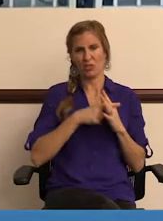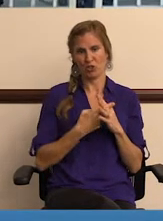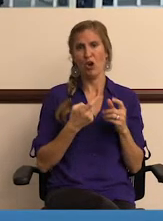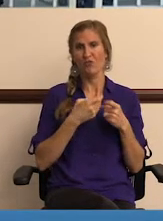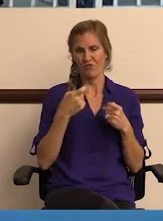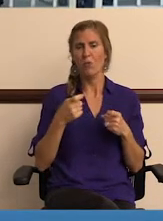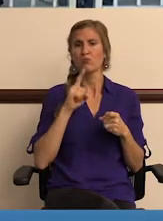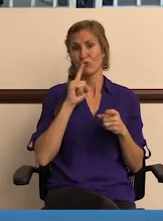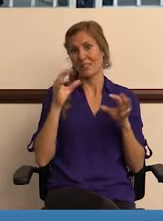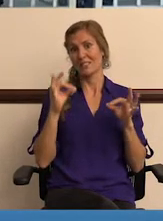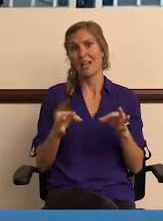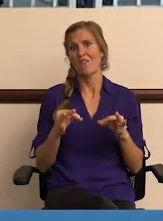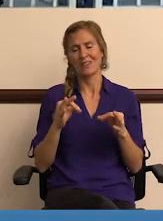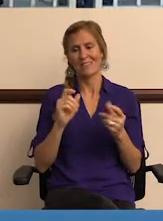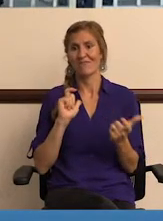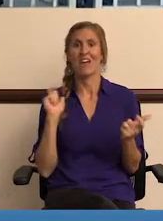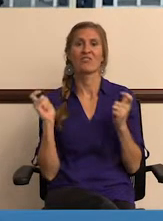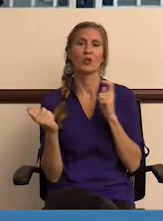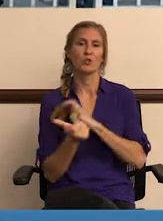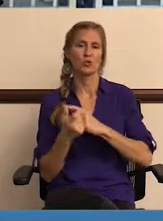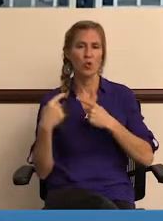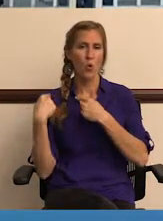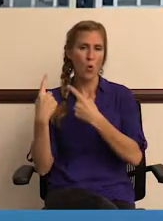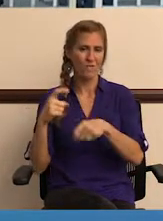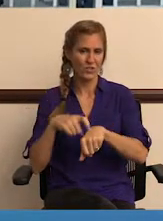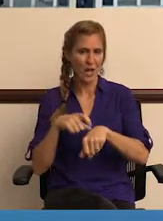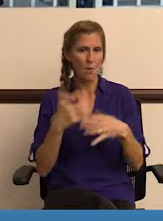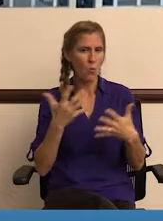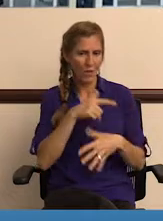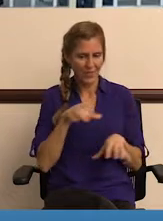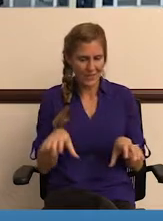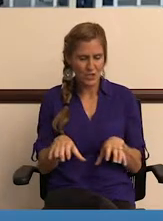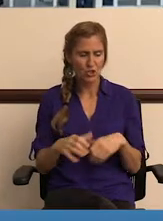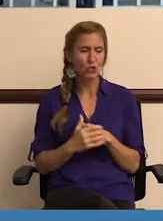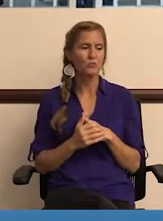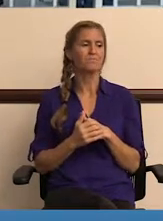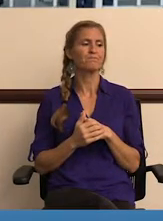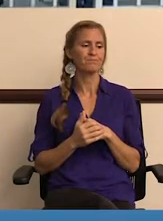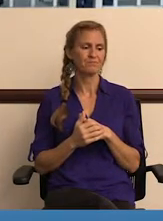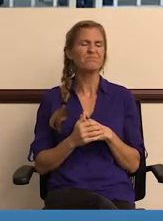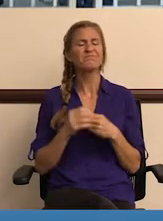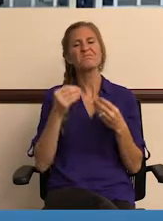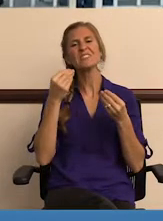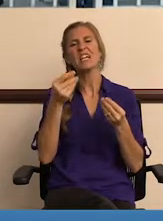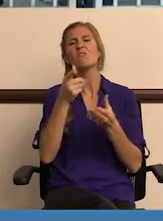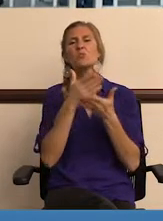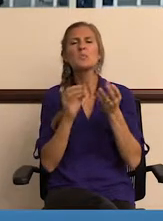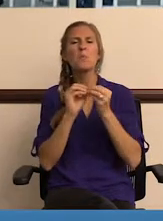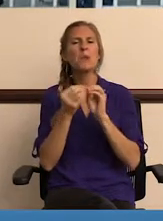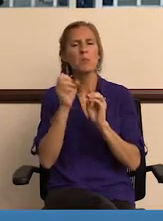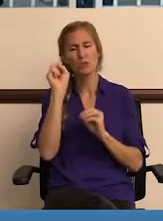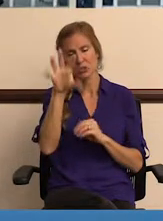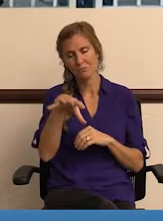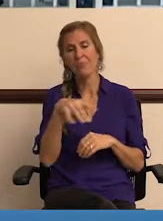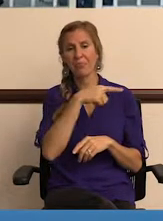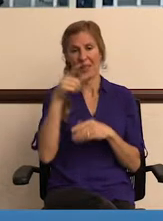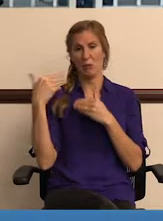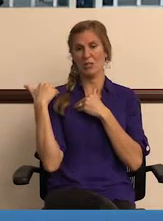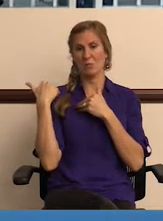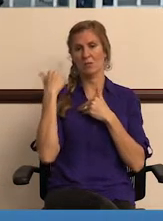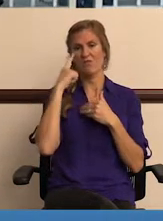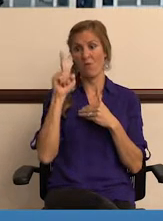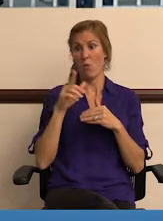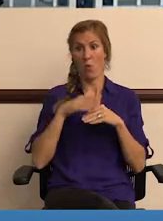where they started from, right? There's definitely been an evolution over time on what they do. You know, just to give you some numbers,